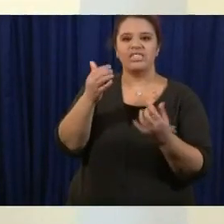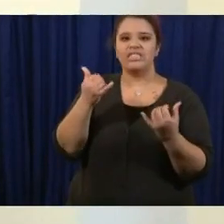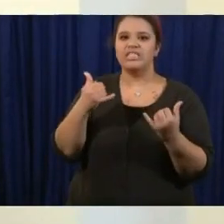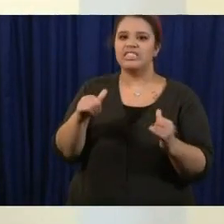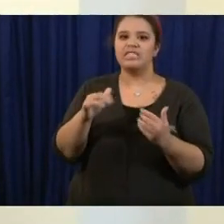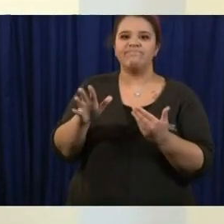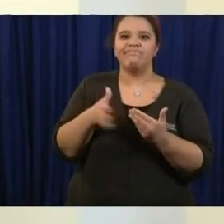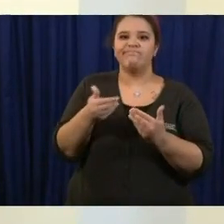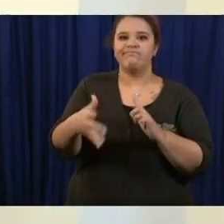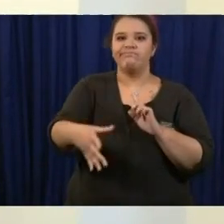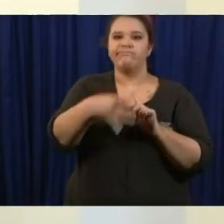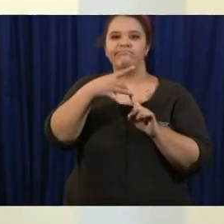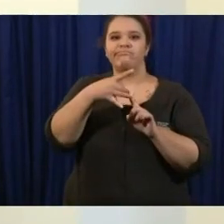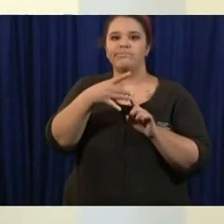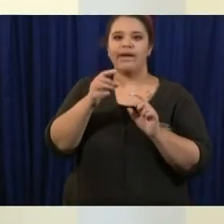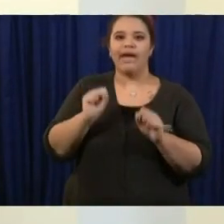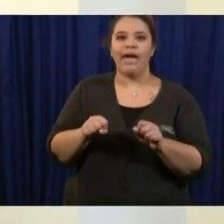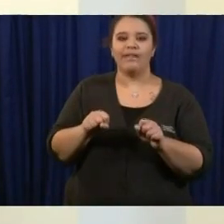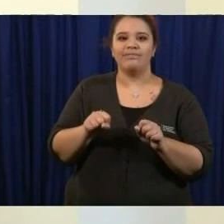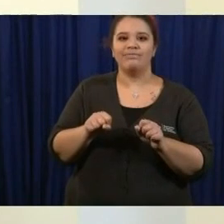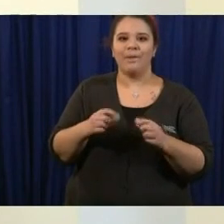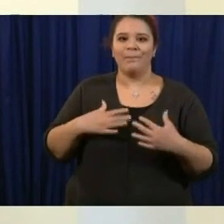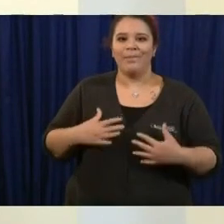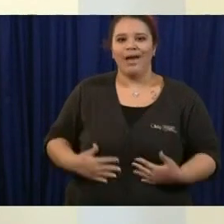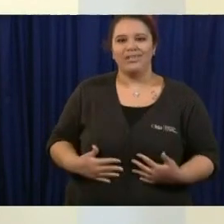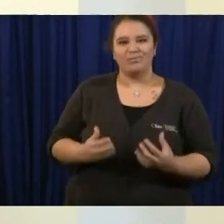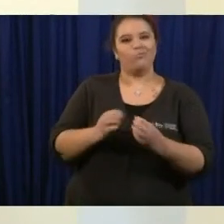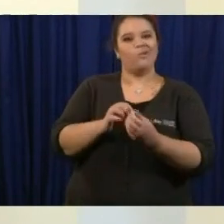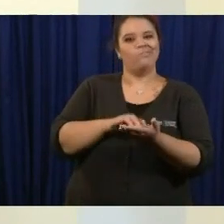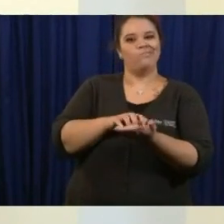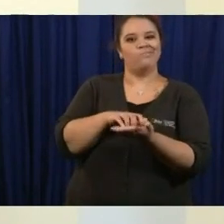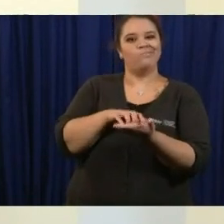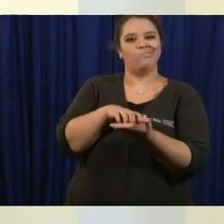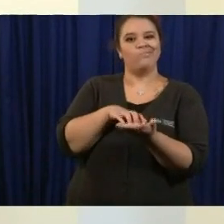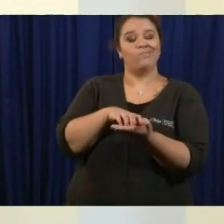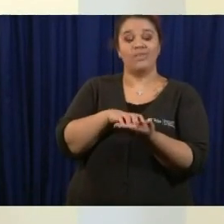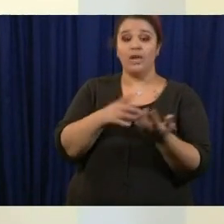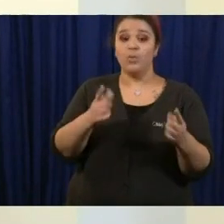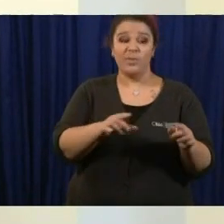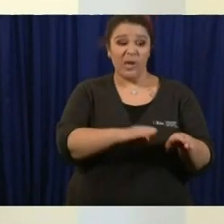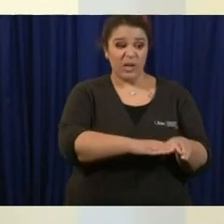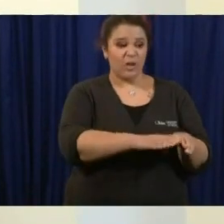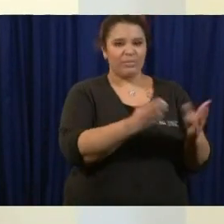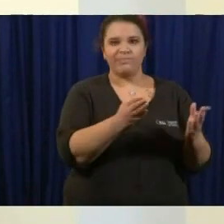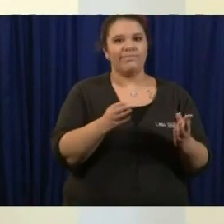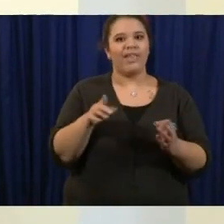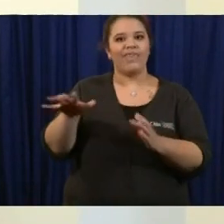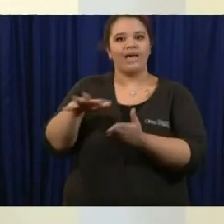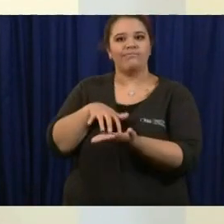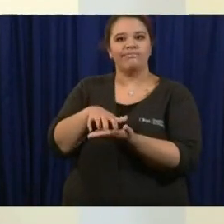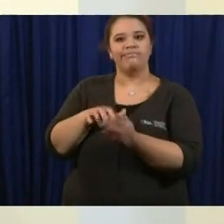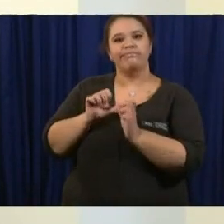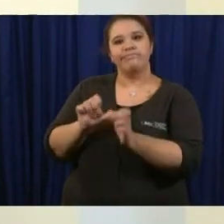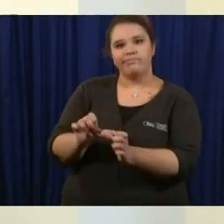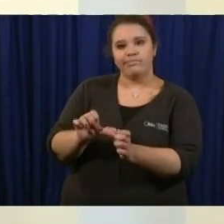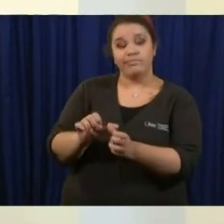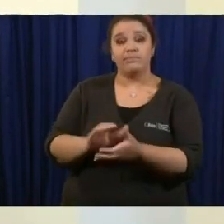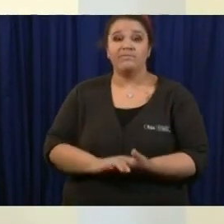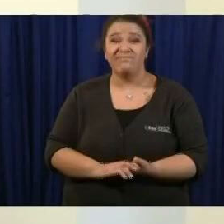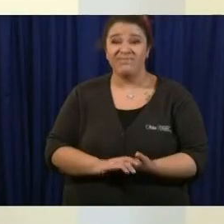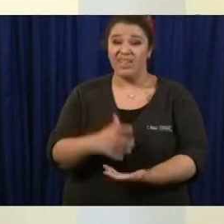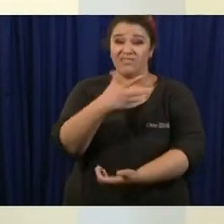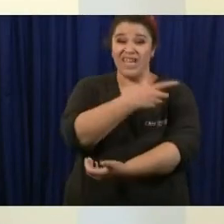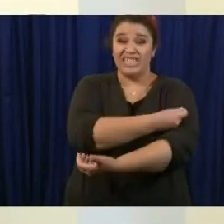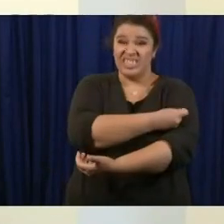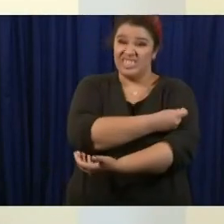still going to be at risk whenever we reopen government a vaccine is still probably a year away given the trends we are now seeing